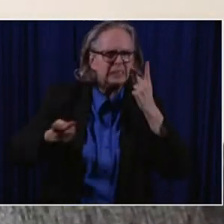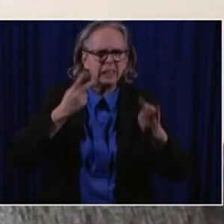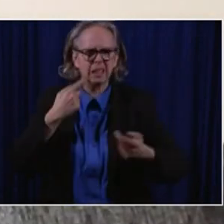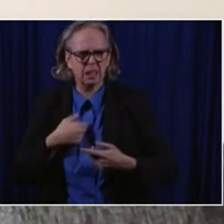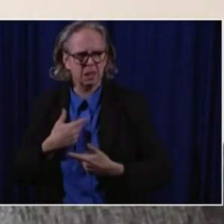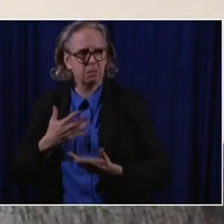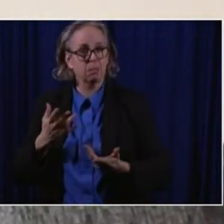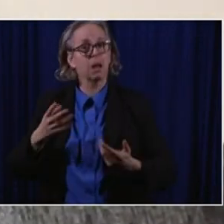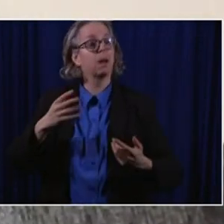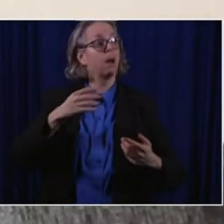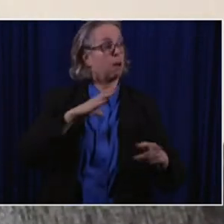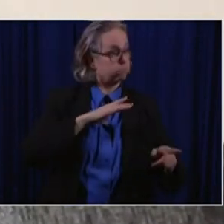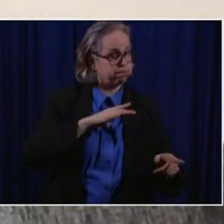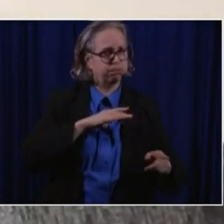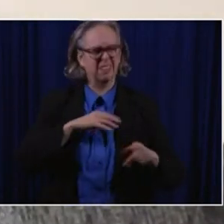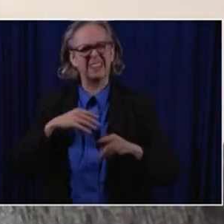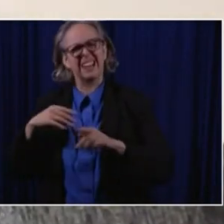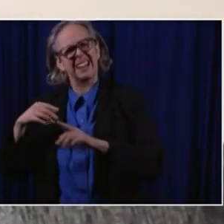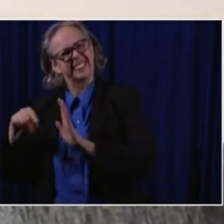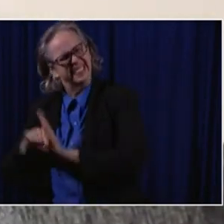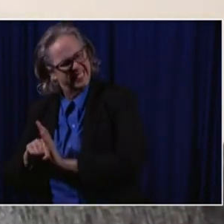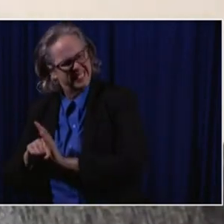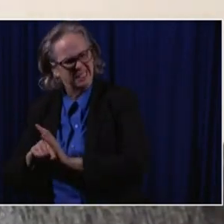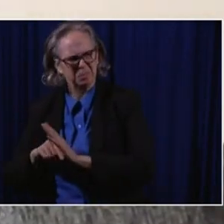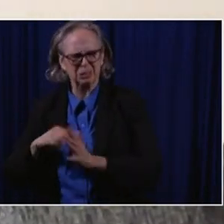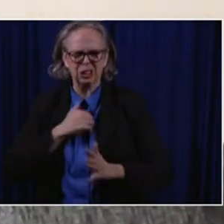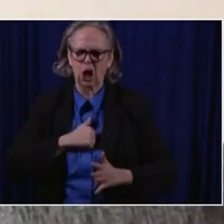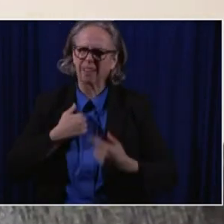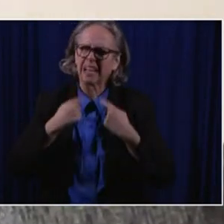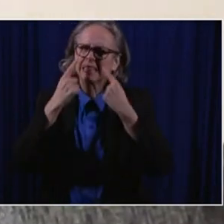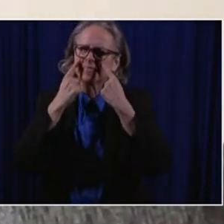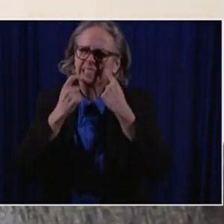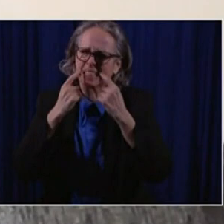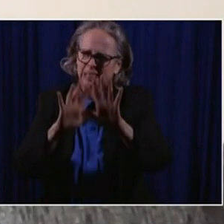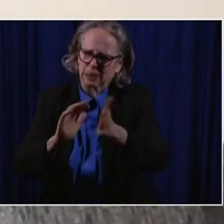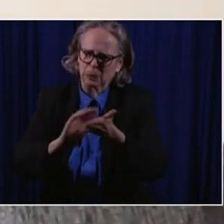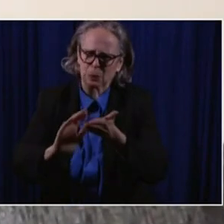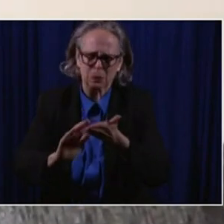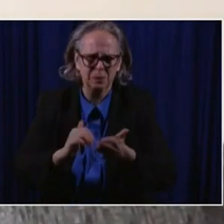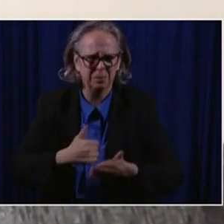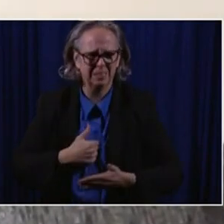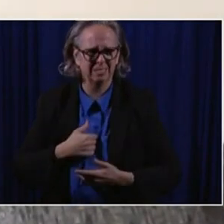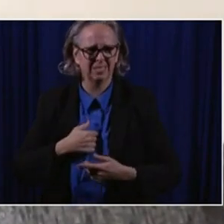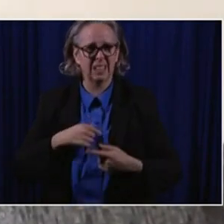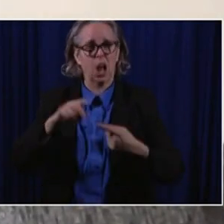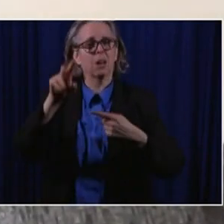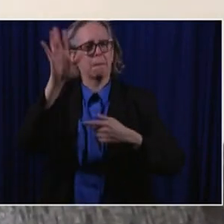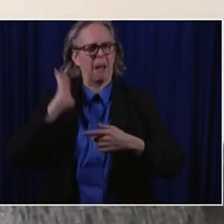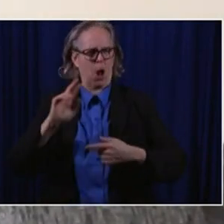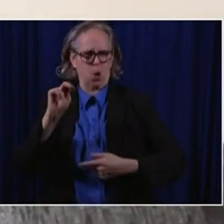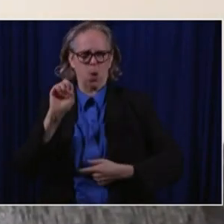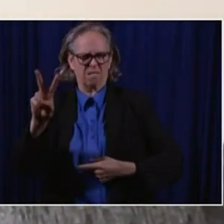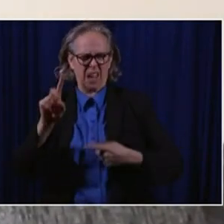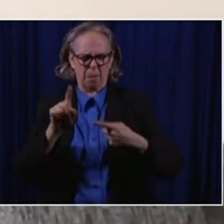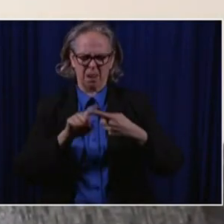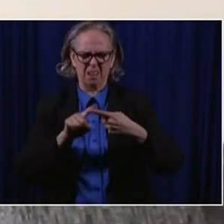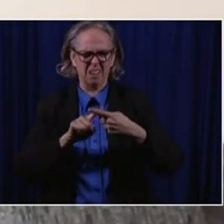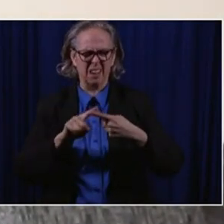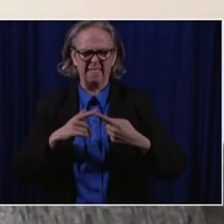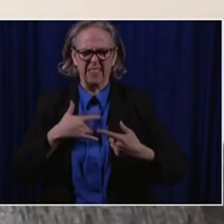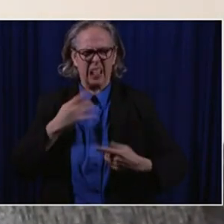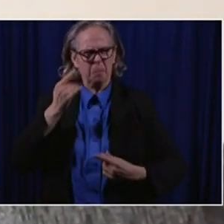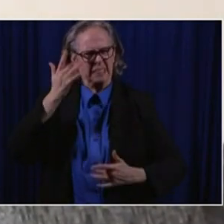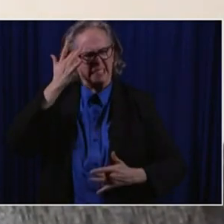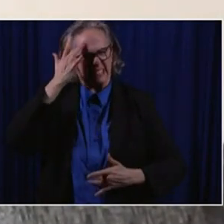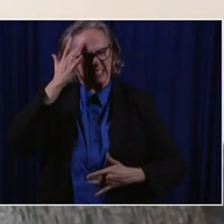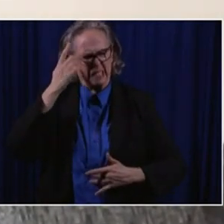beginning of November, sorry if I tear up, the beginning of November, I developed symptoms of COVID and